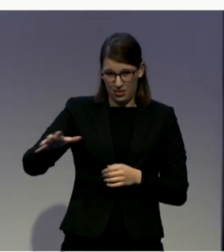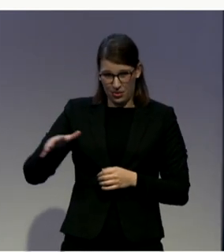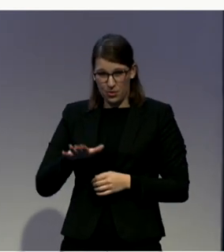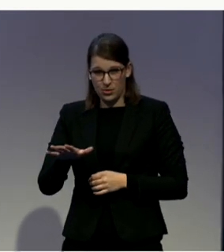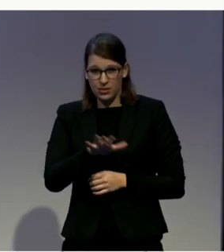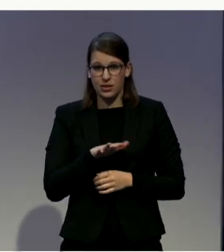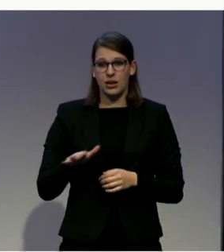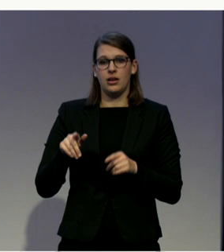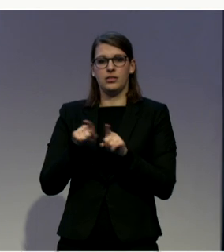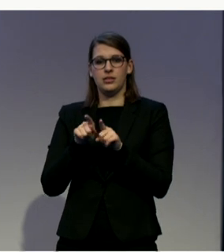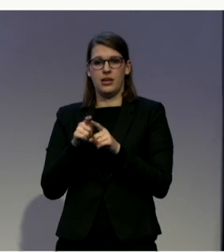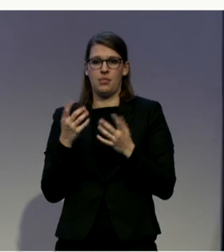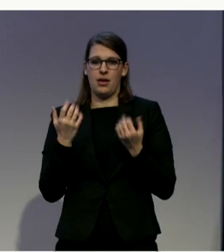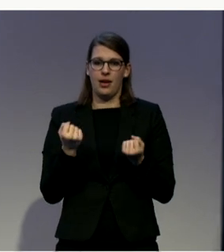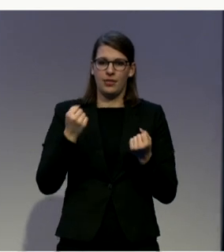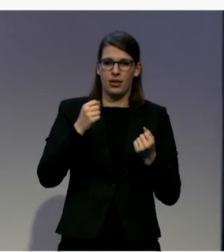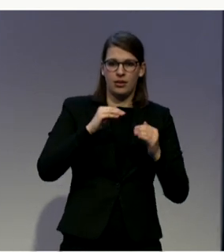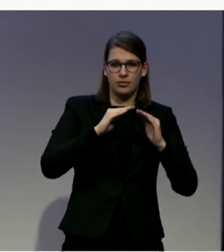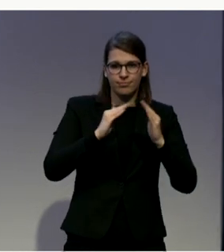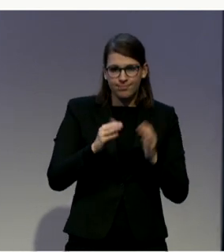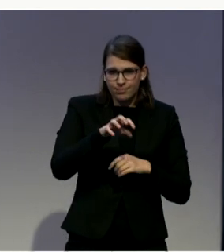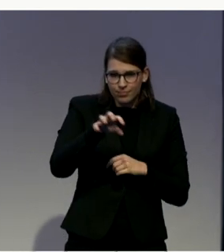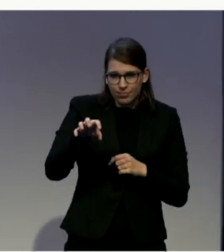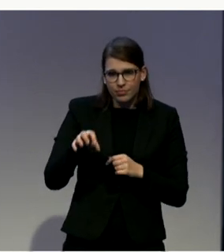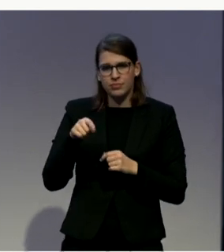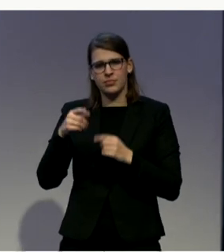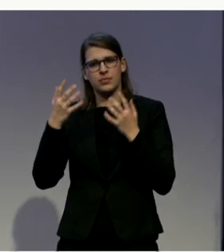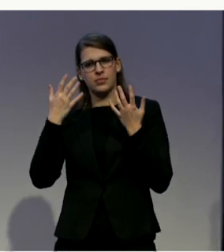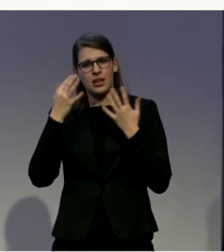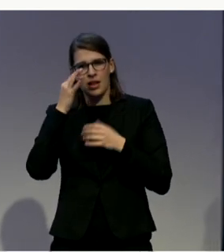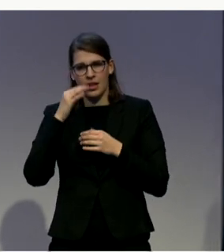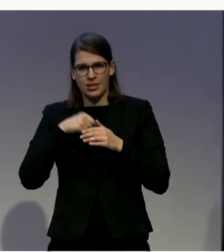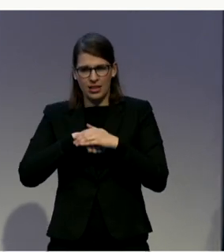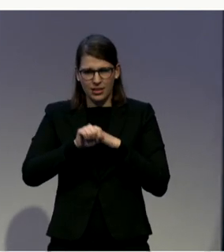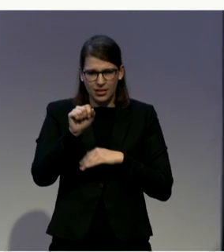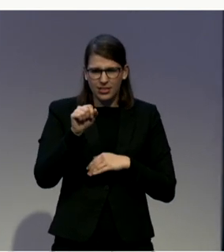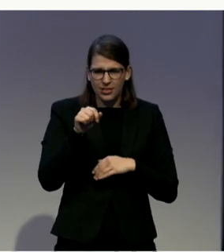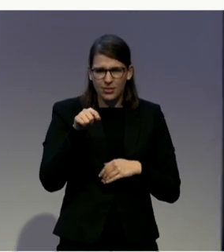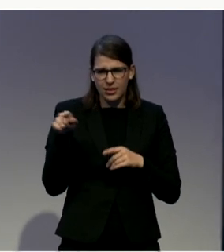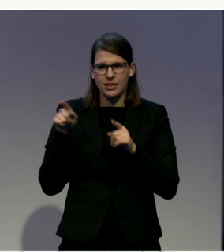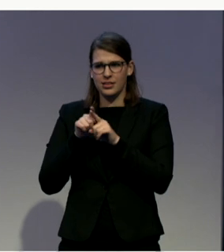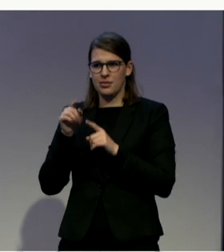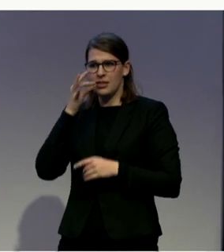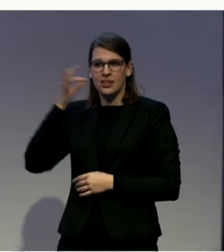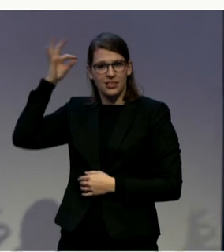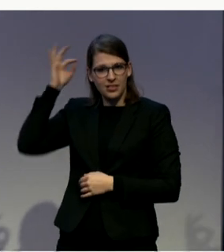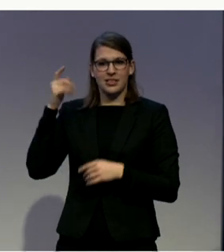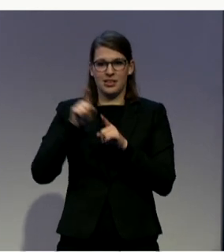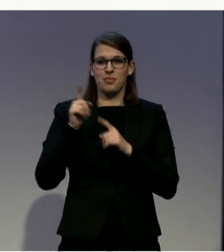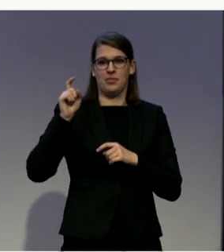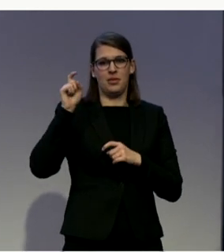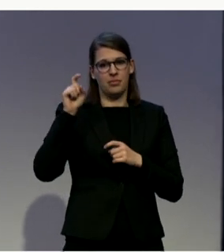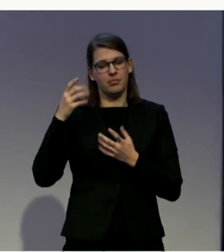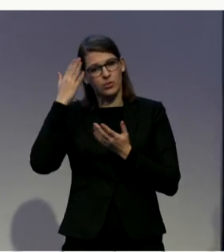population lives in. I think it's vital to have the input from indigenous people that live with disabilities